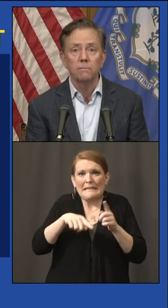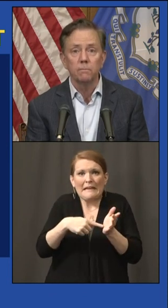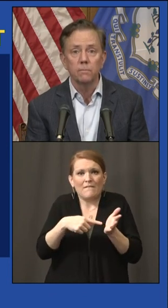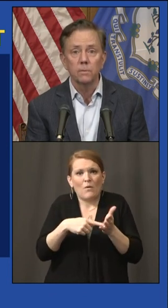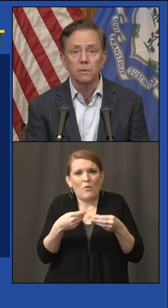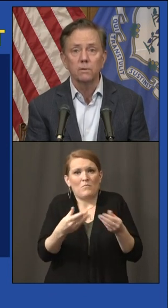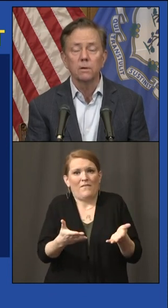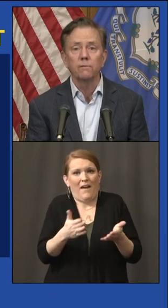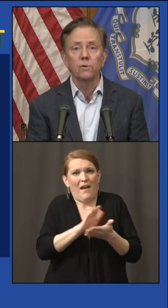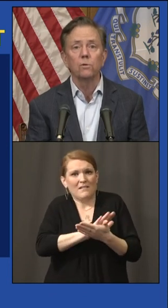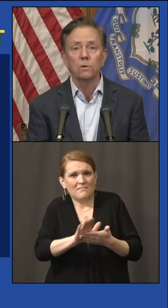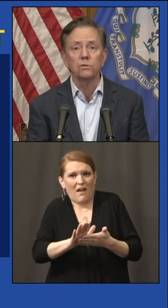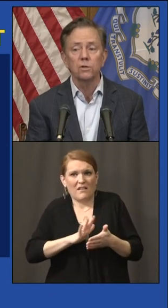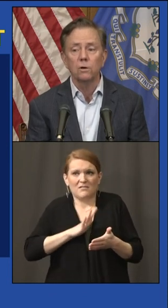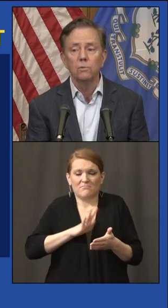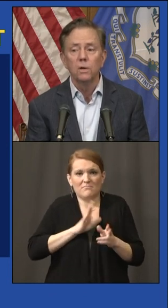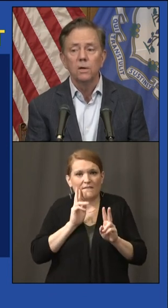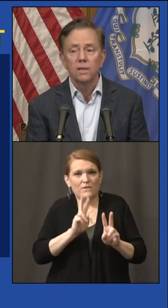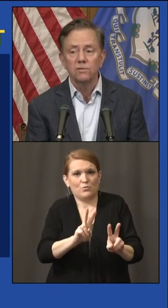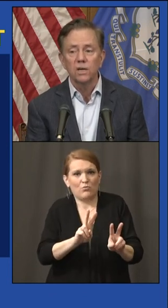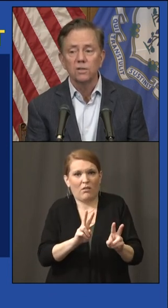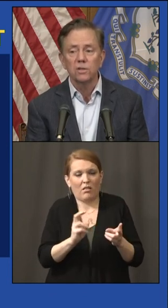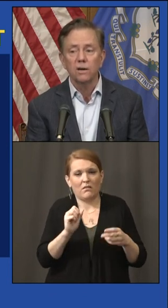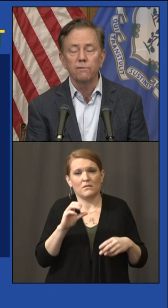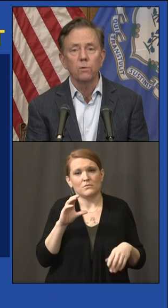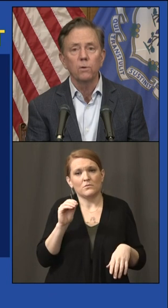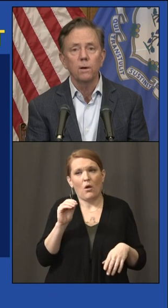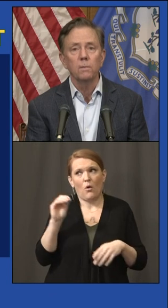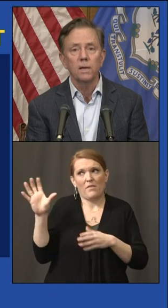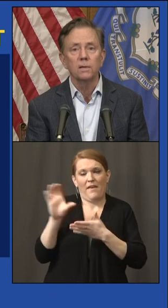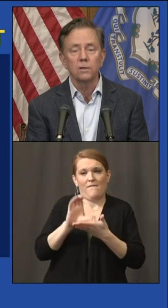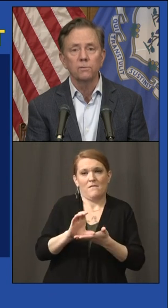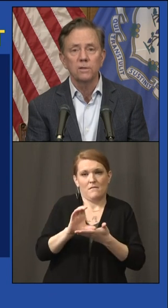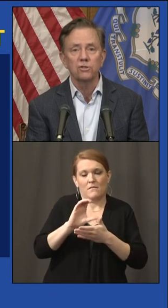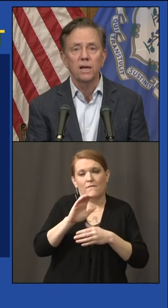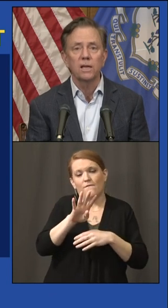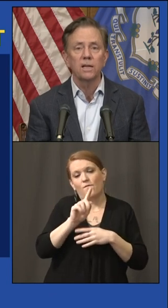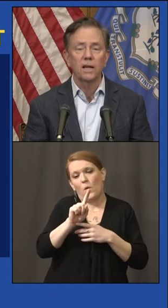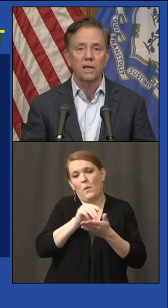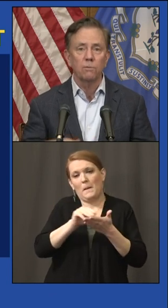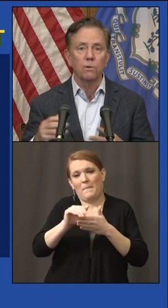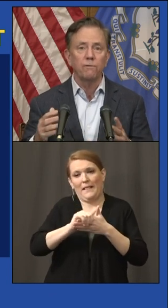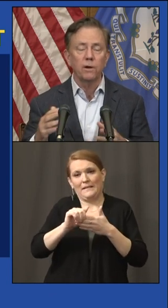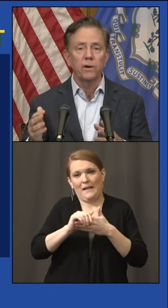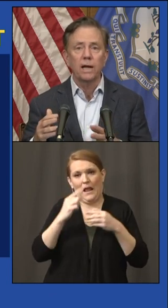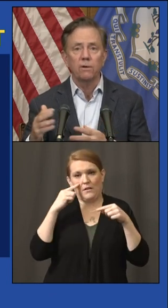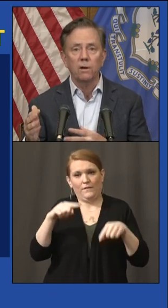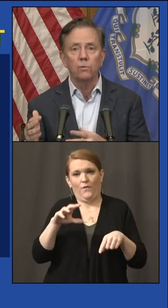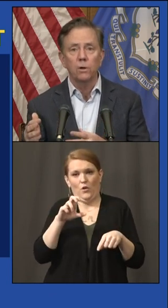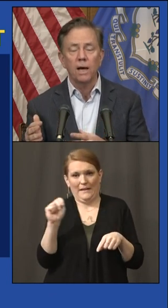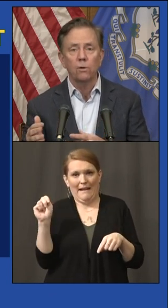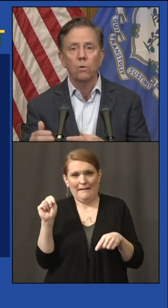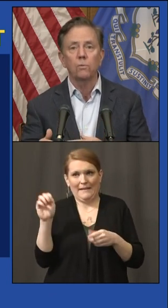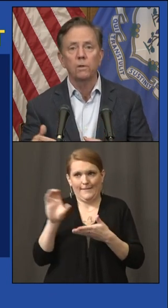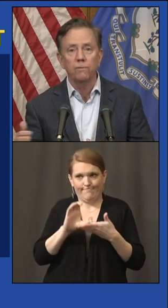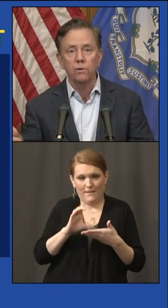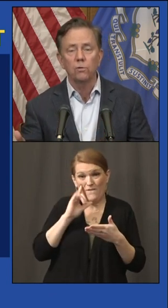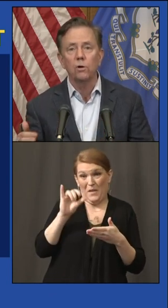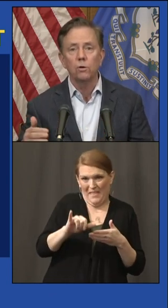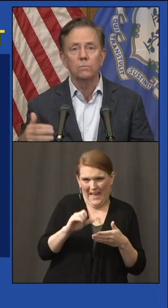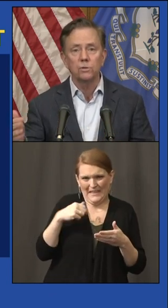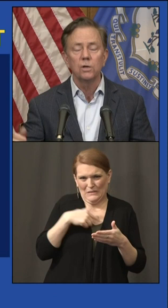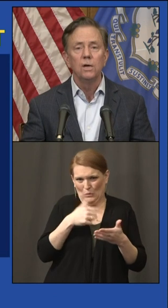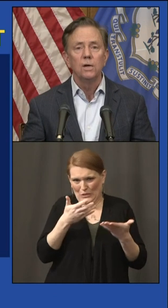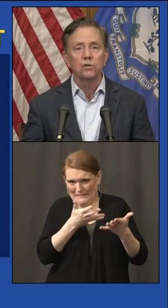funeral. So, they've set aside $41 million for the state of Connecticut. We're figuring out how to work with the